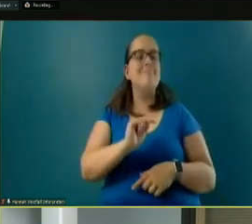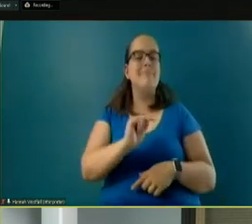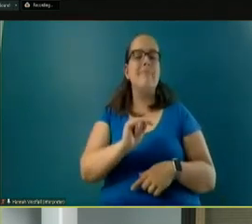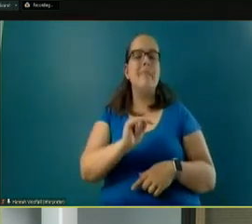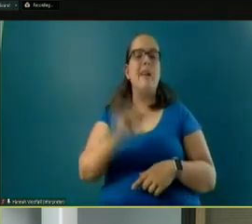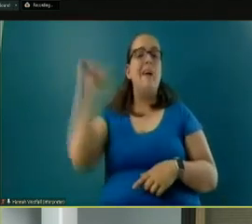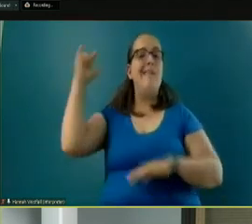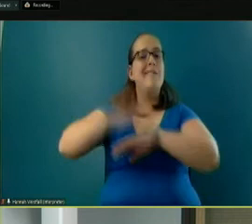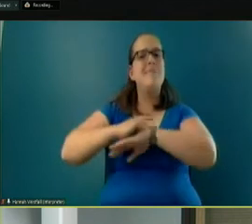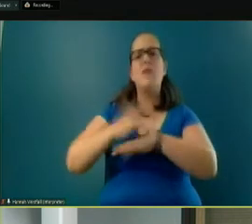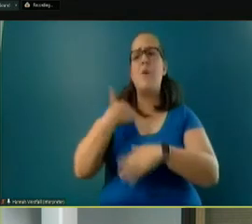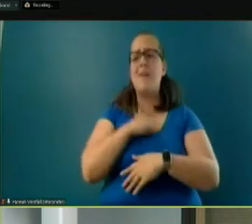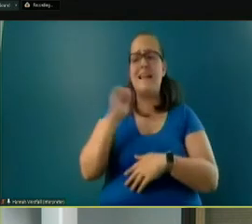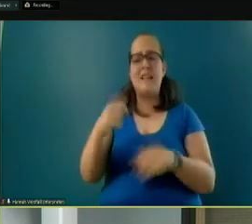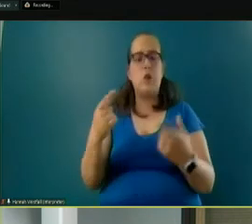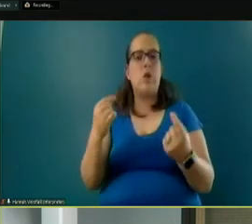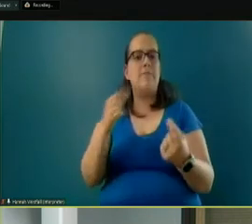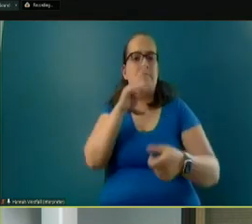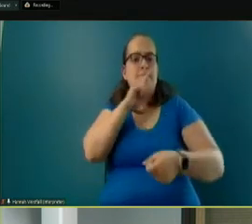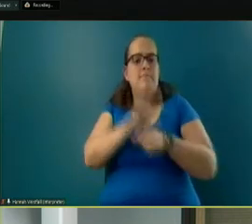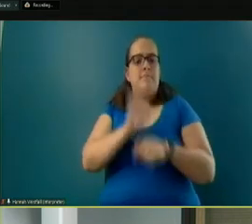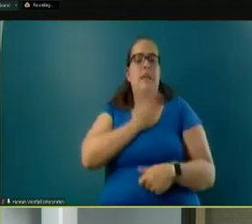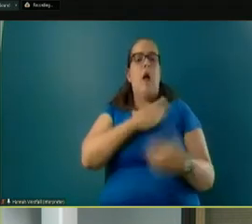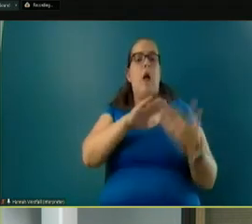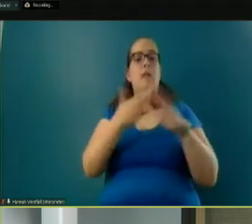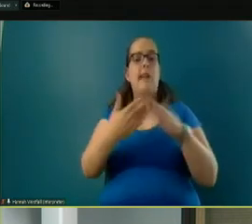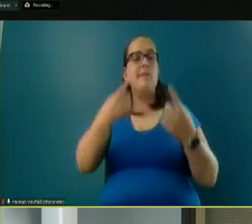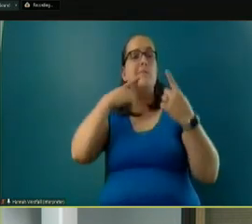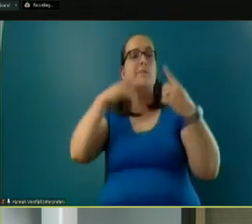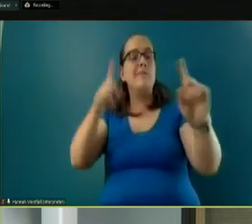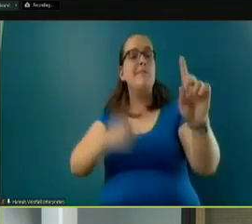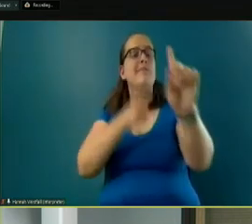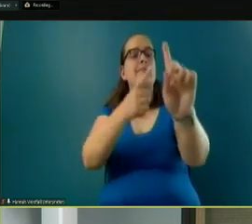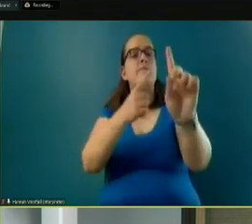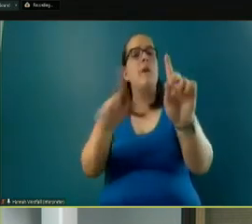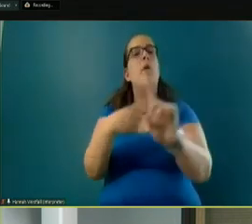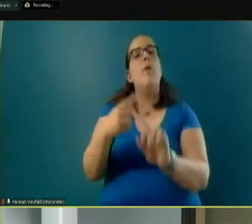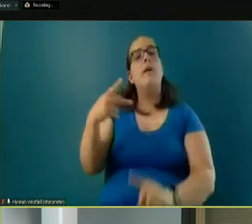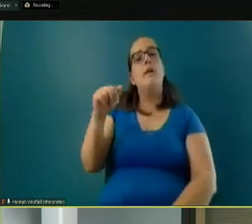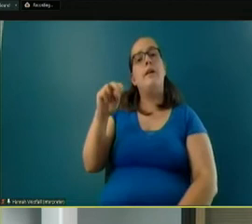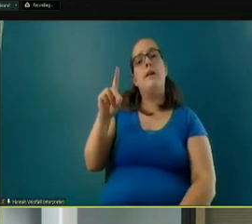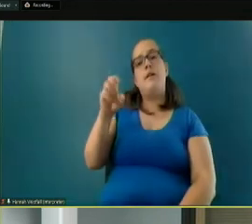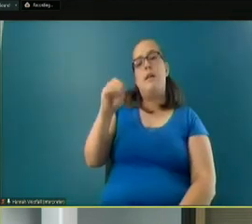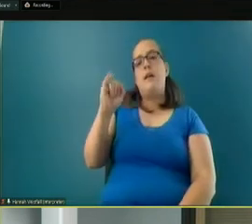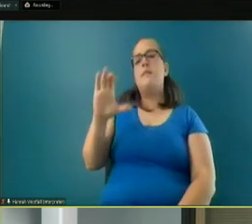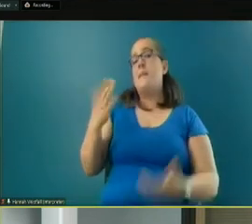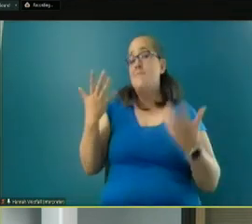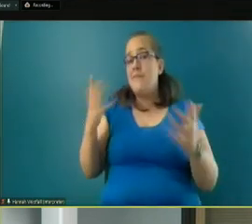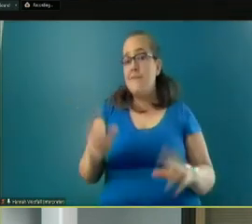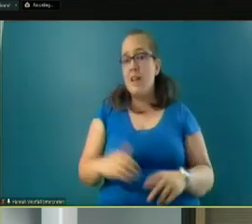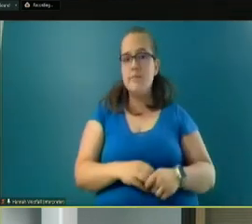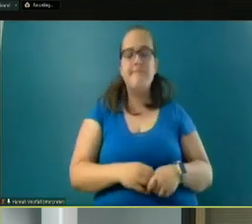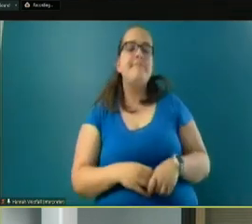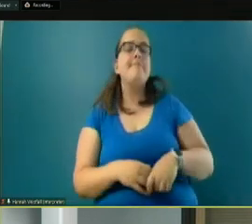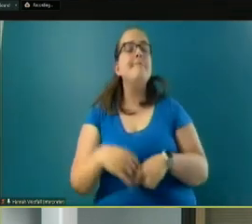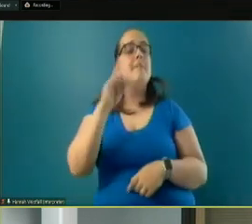What do we need to do to ensure our community perseveres and thrives once the pandemic is over? I think